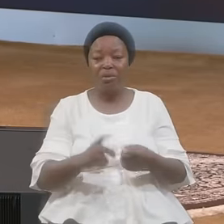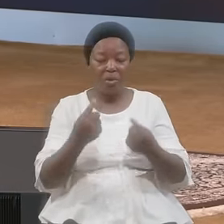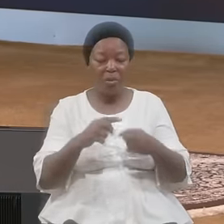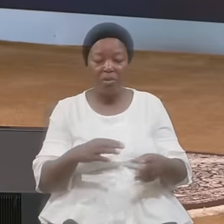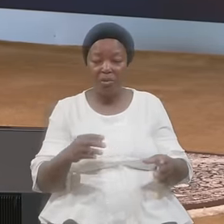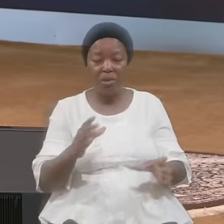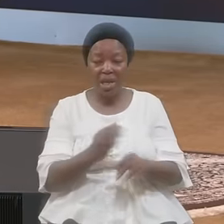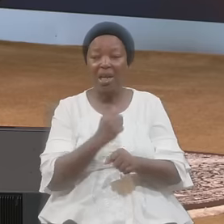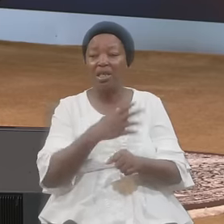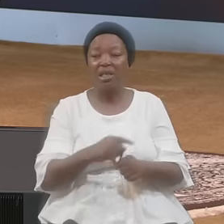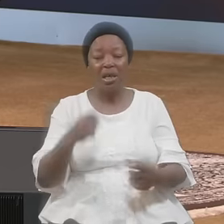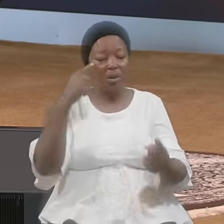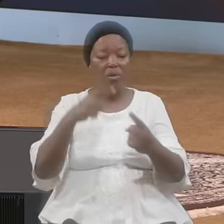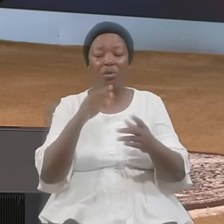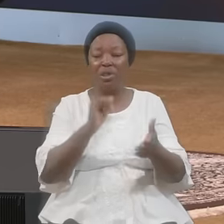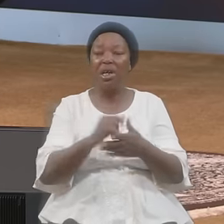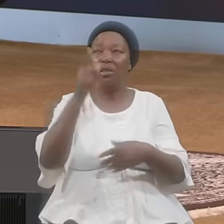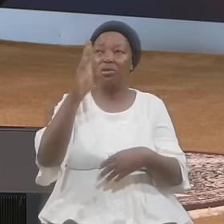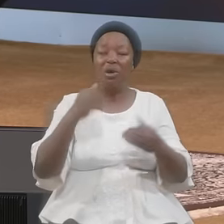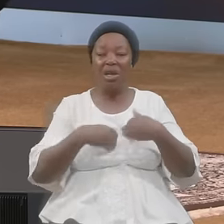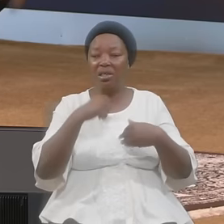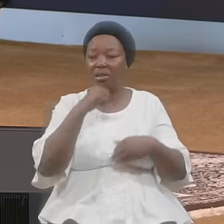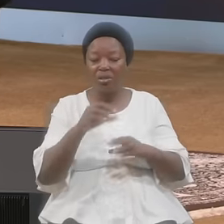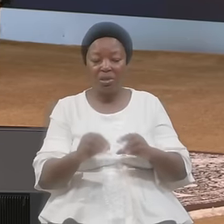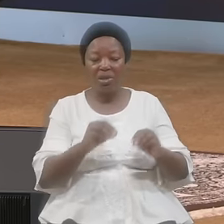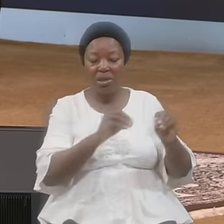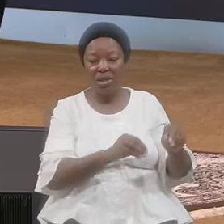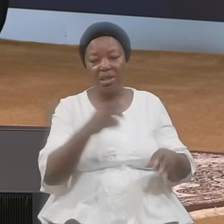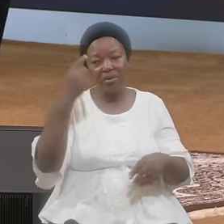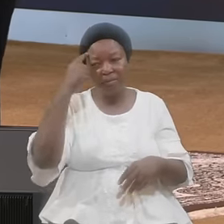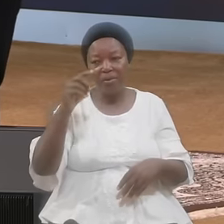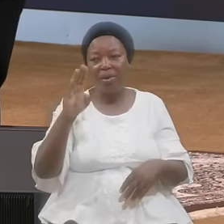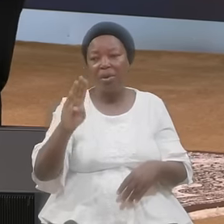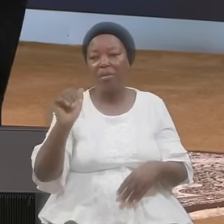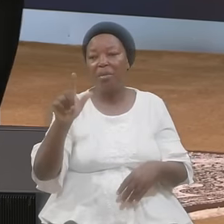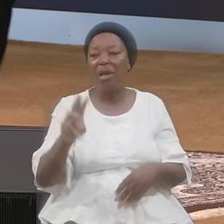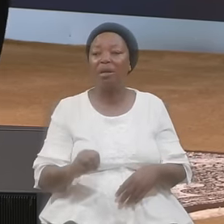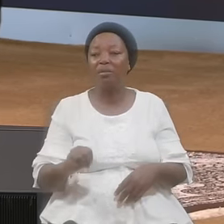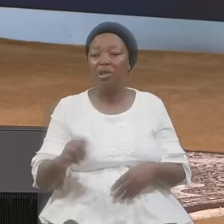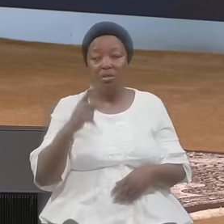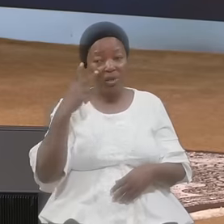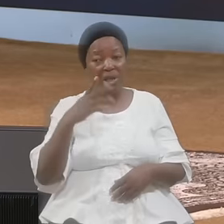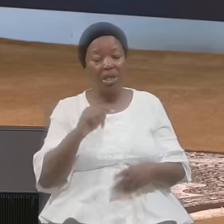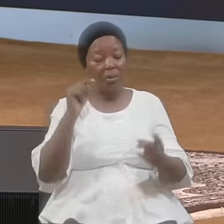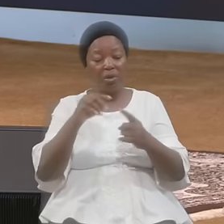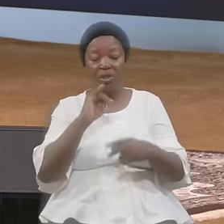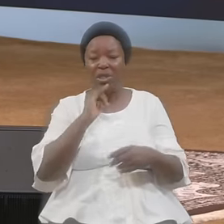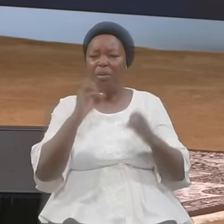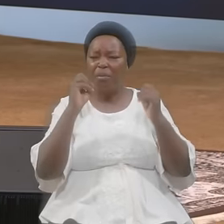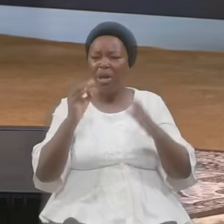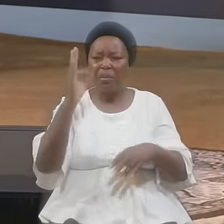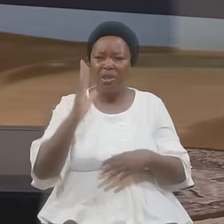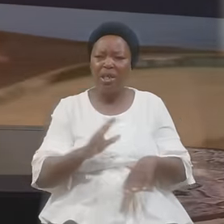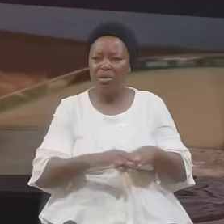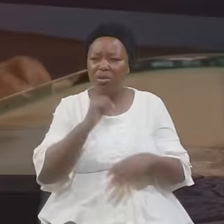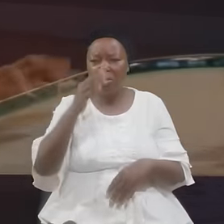That God Has Not Search For Balaam You See The Point Is Many Preachers Don't